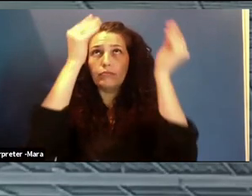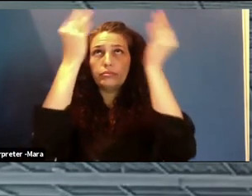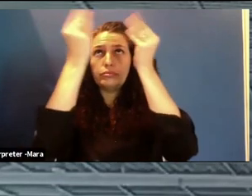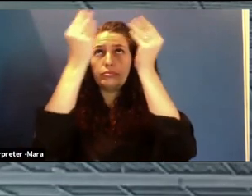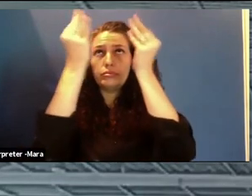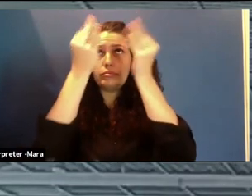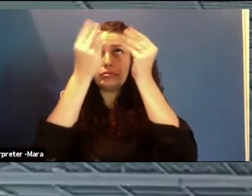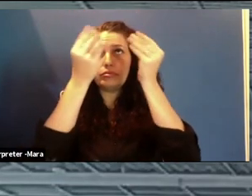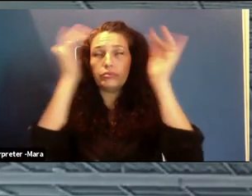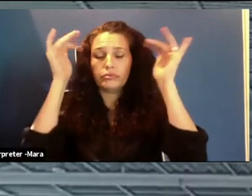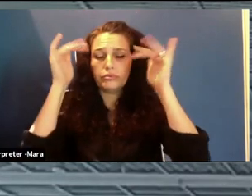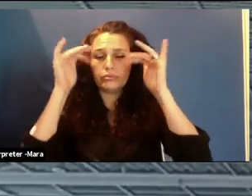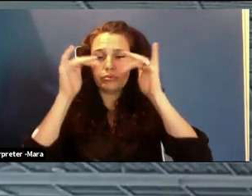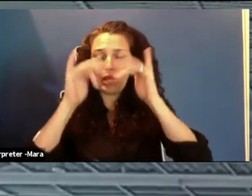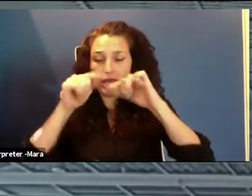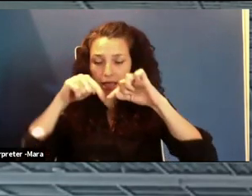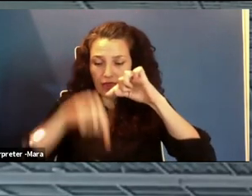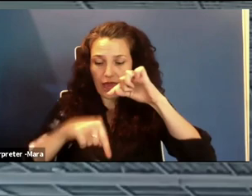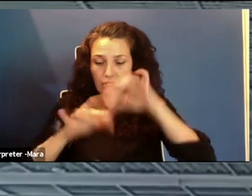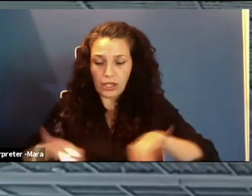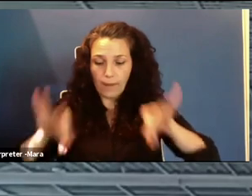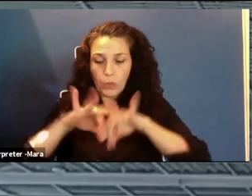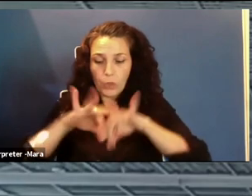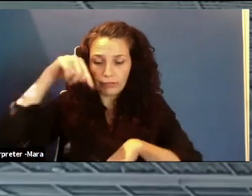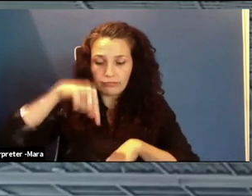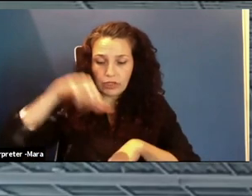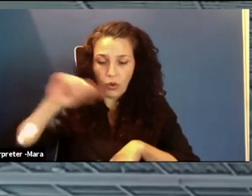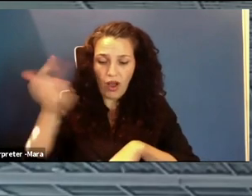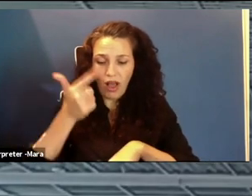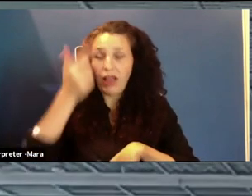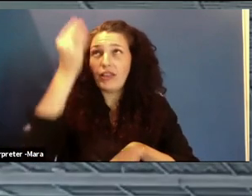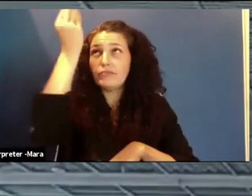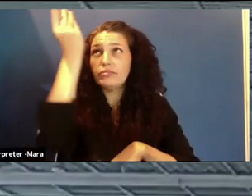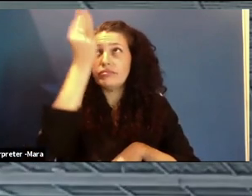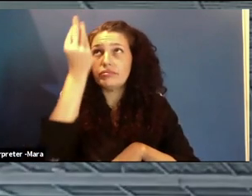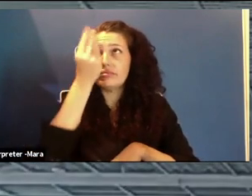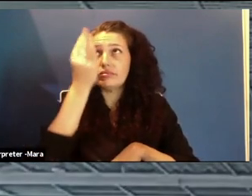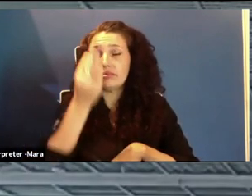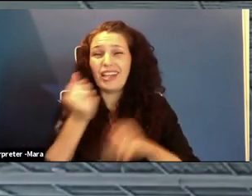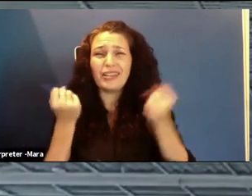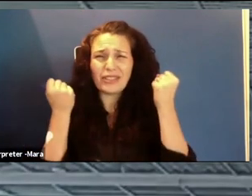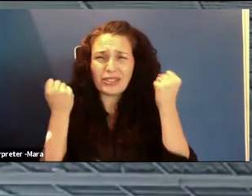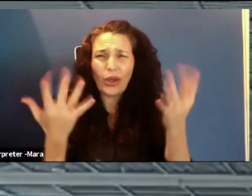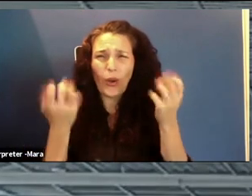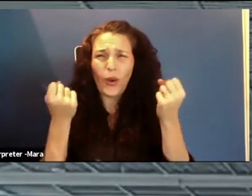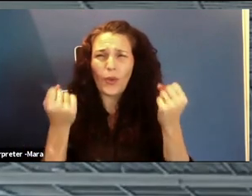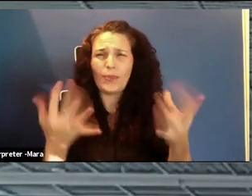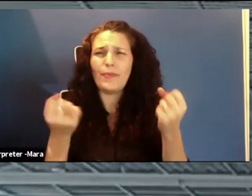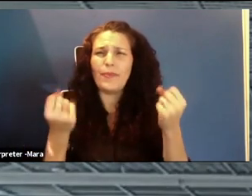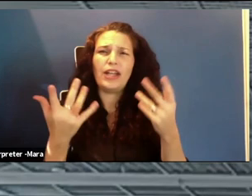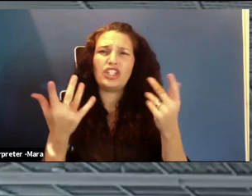job is to get the relevant data from all of that other data. There's a tremendous amount of noise in our cases,